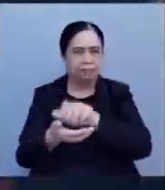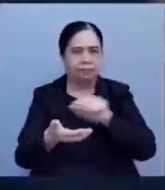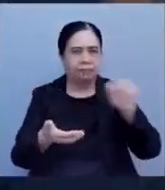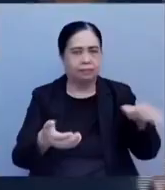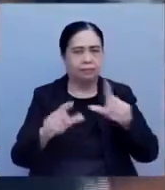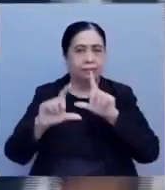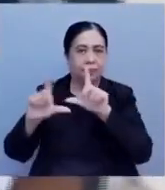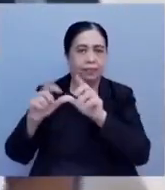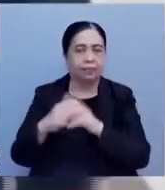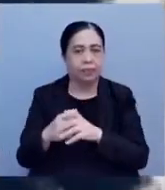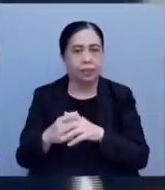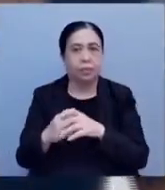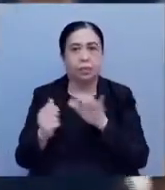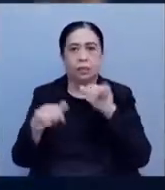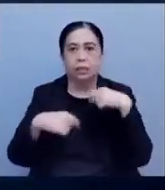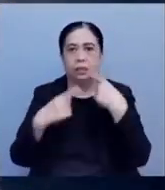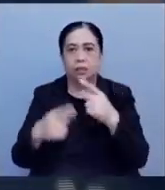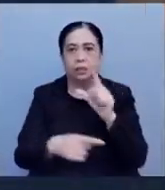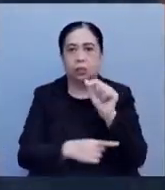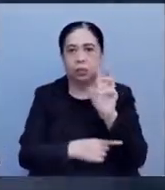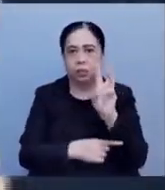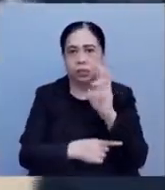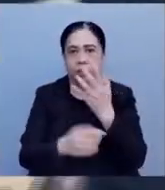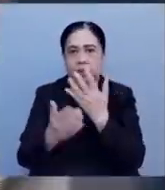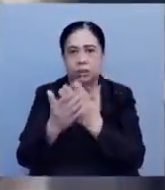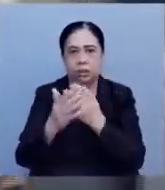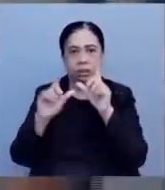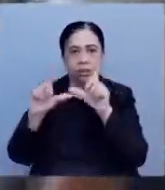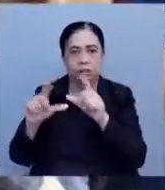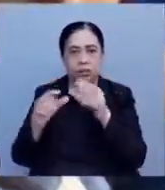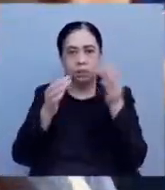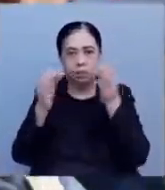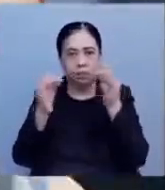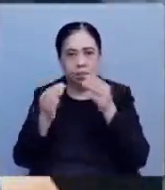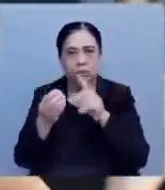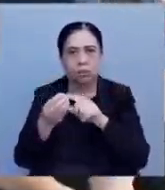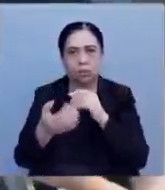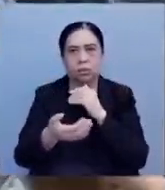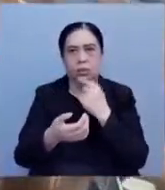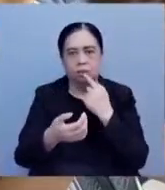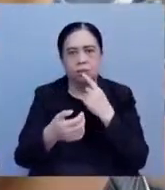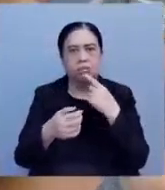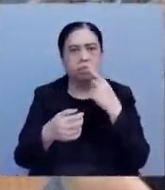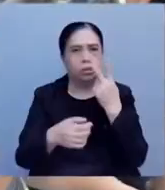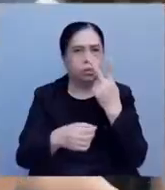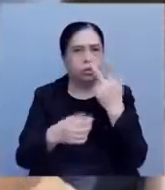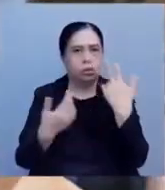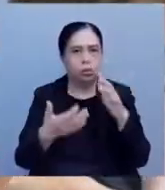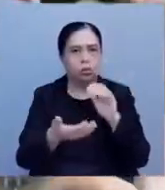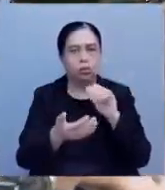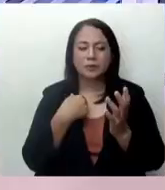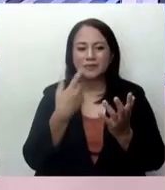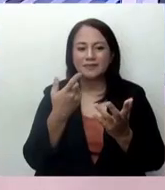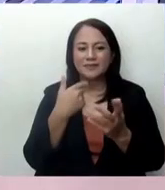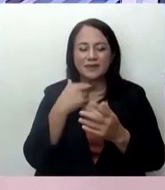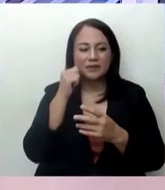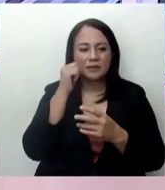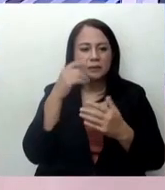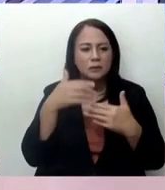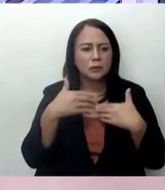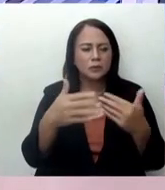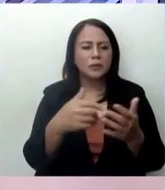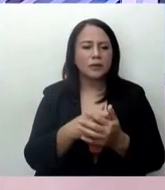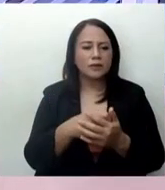Lima has been jailed since 2016 on drug charges, two of which have already been dismissed. Philippine